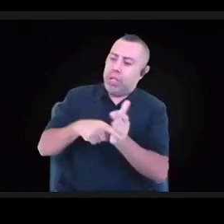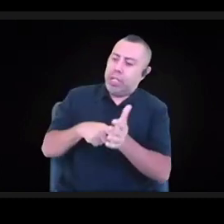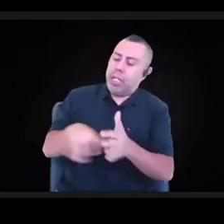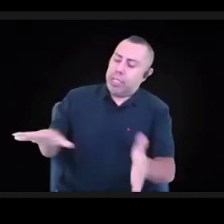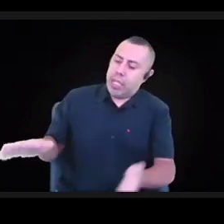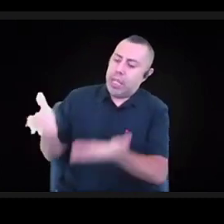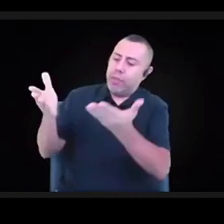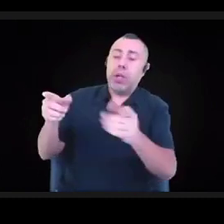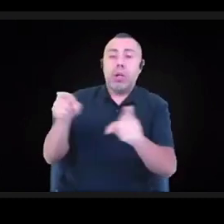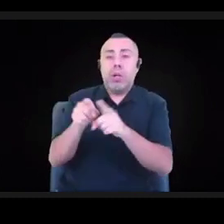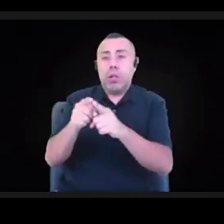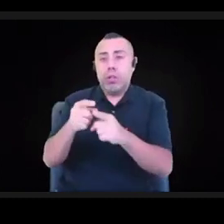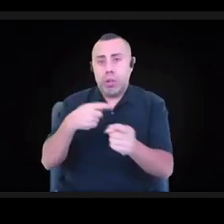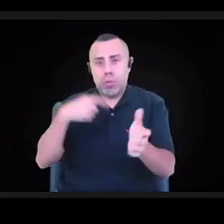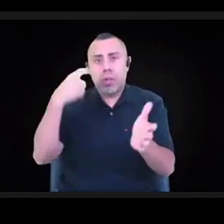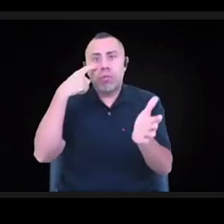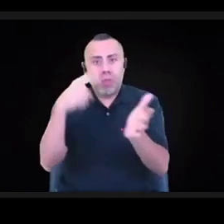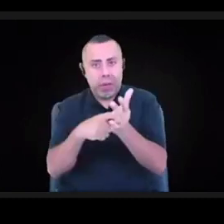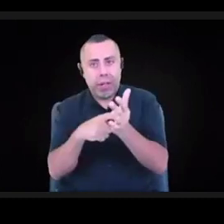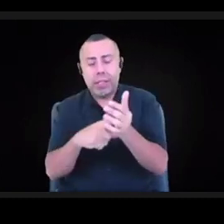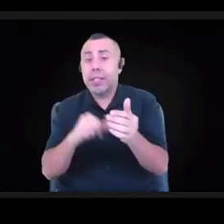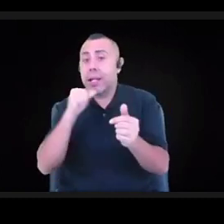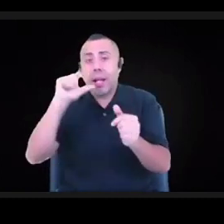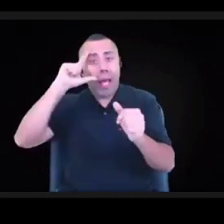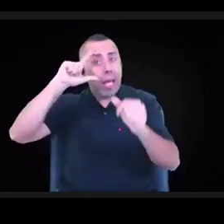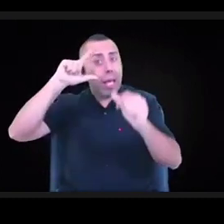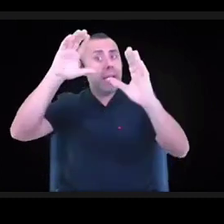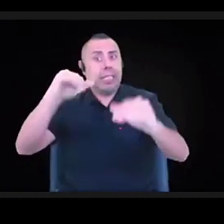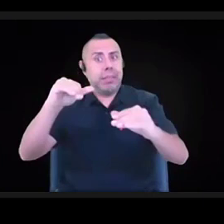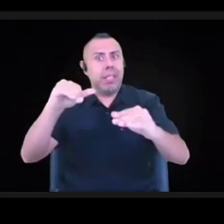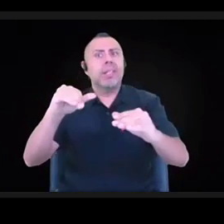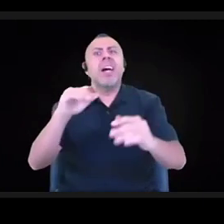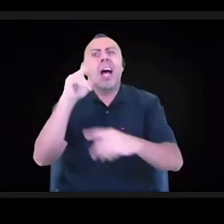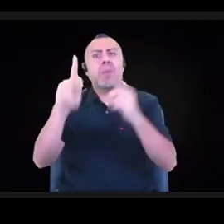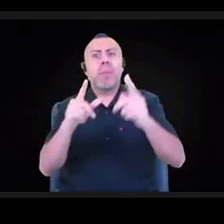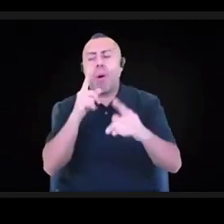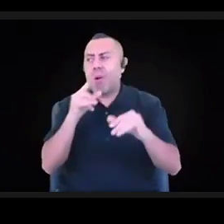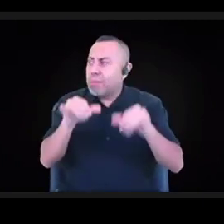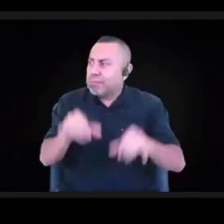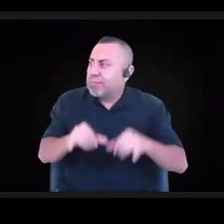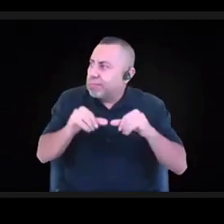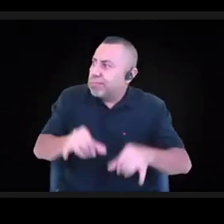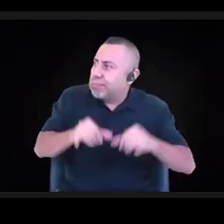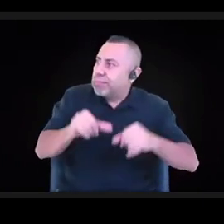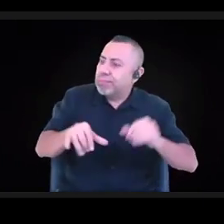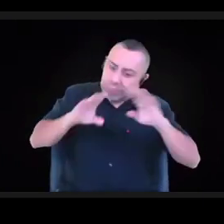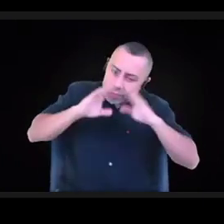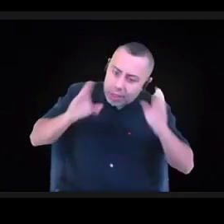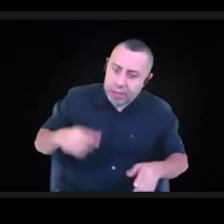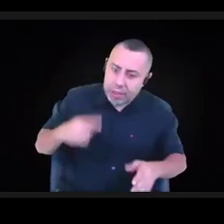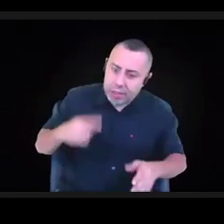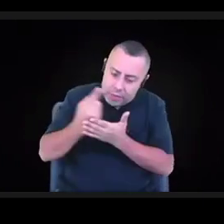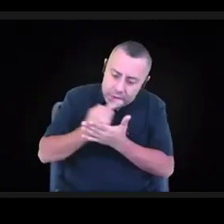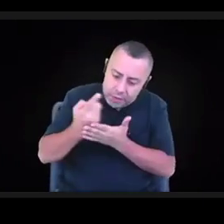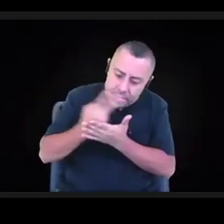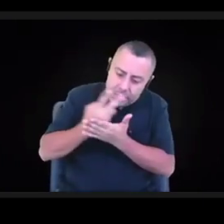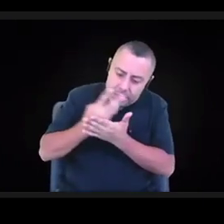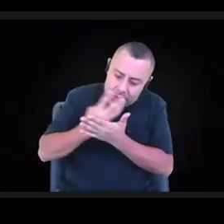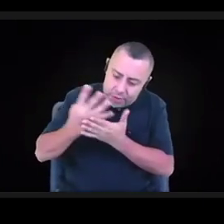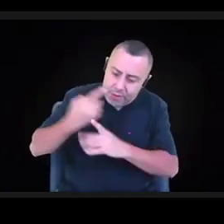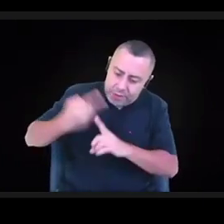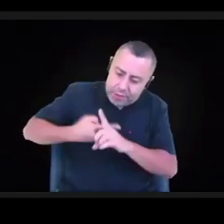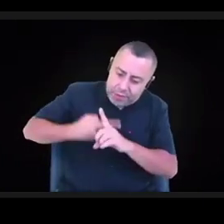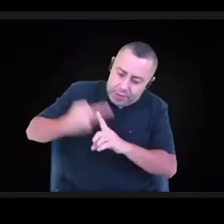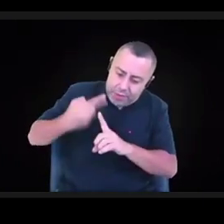consequence of everybody sheltering in place for weeks and months, which is that there's a real mental health impact of that.